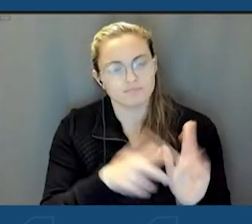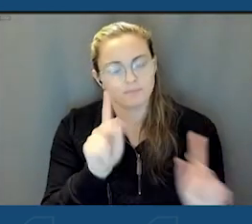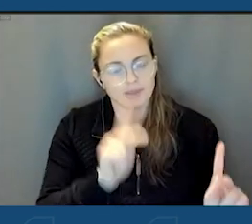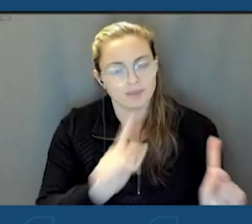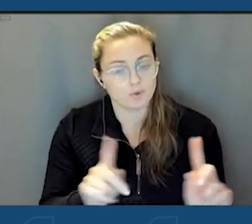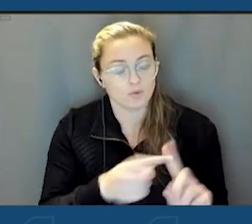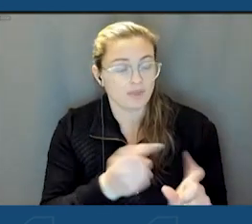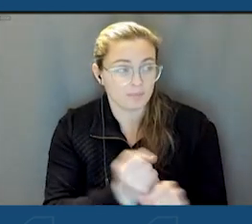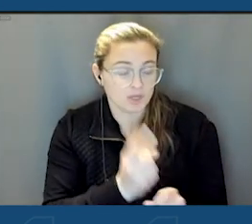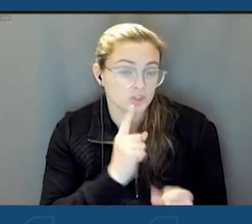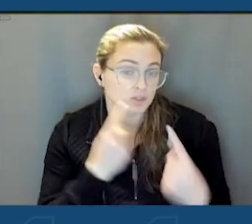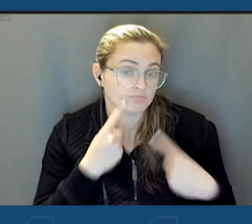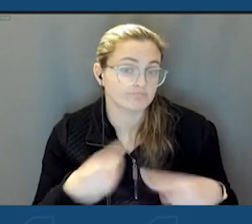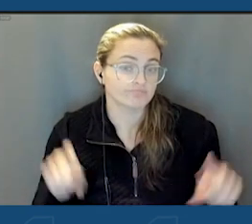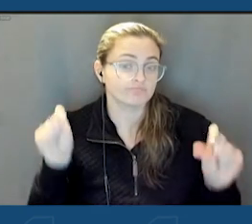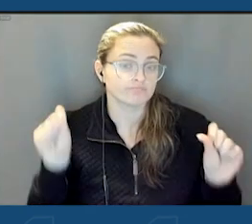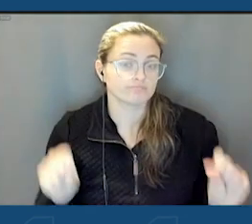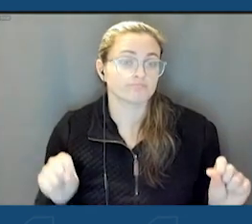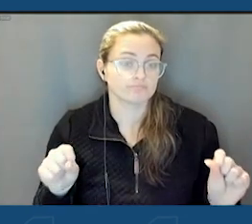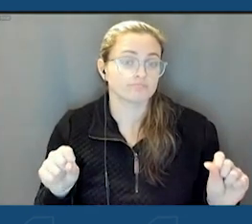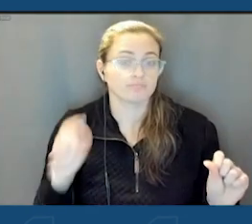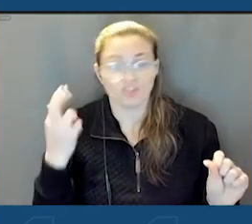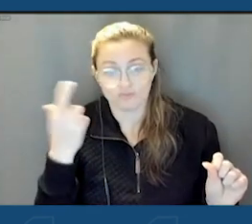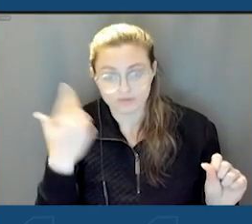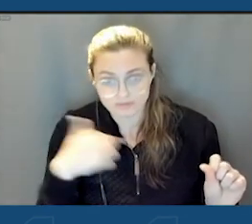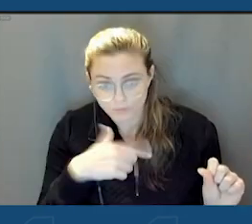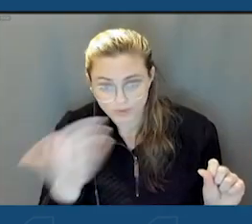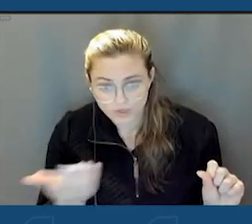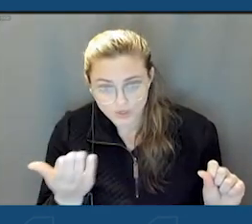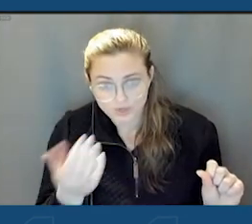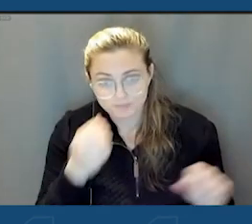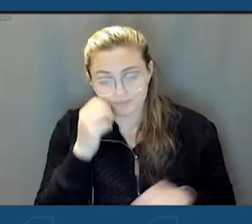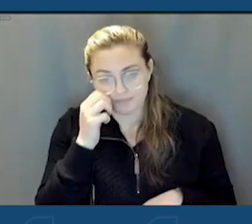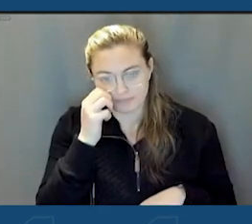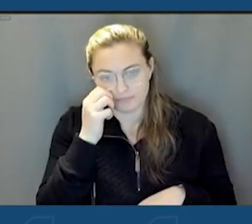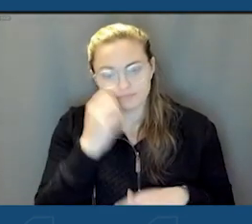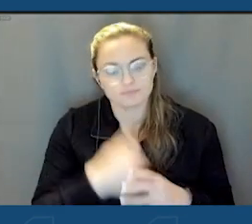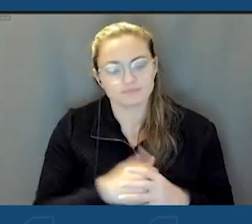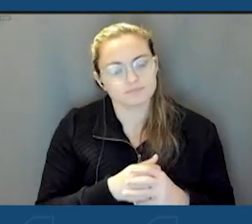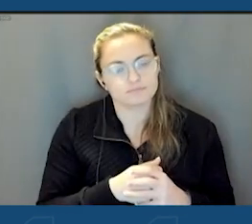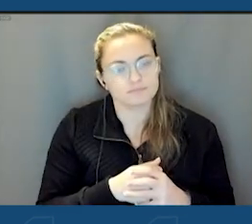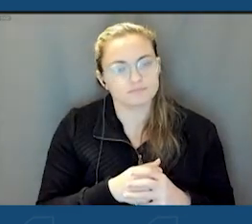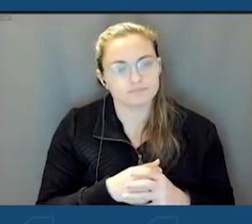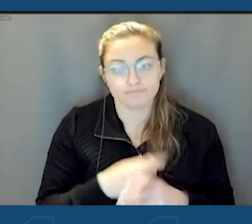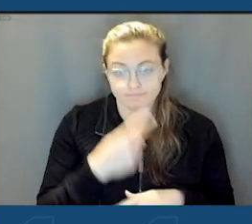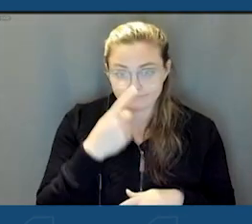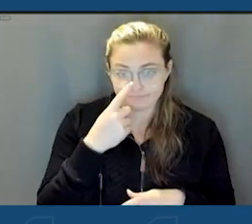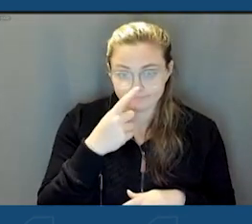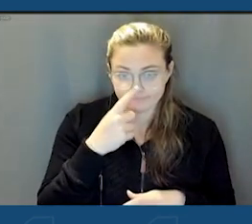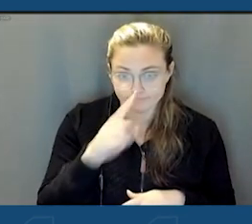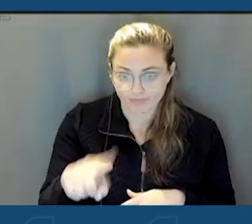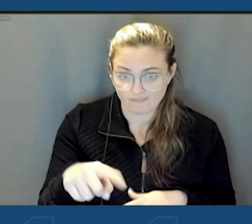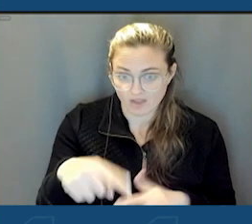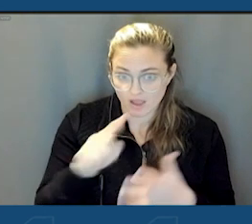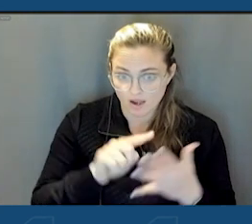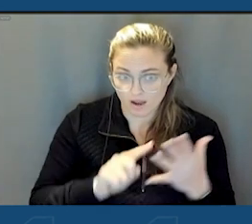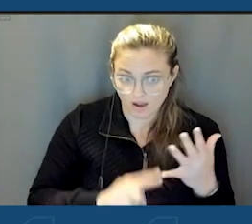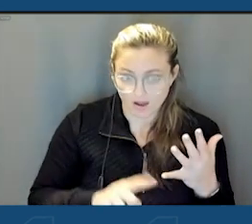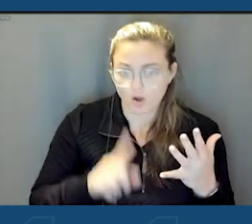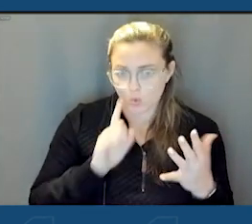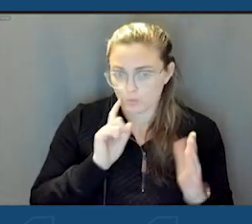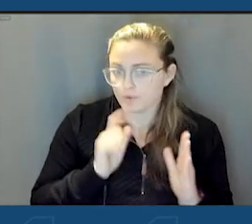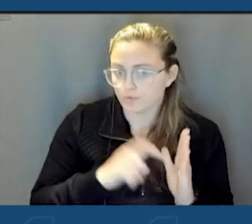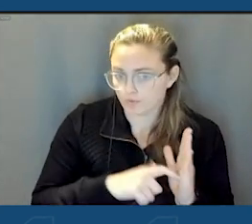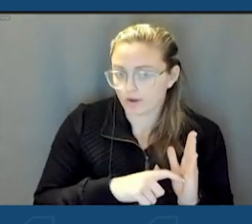made this happen, who are why we are here. And if I can call them out, and they will be recognized